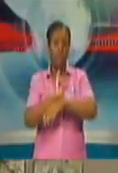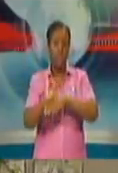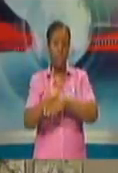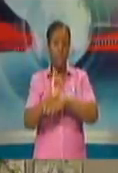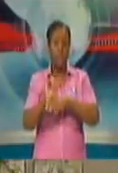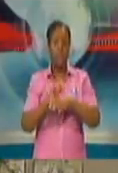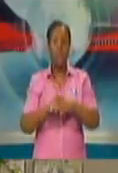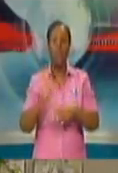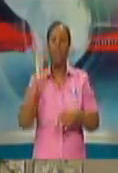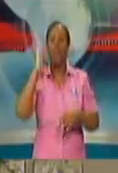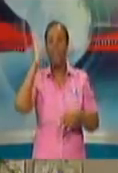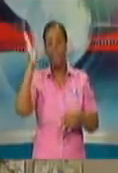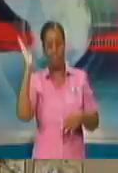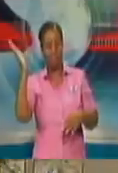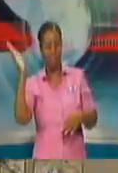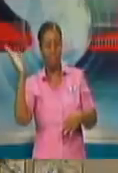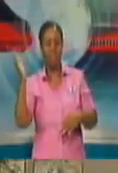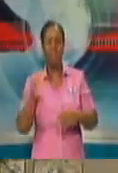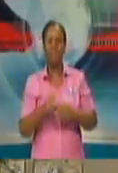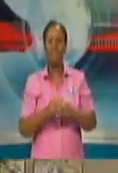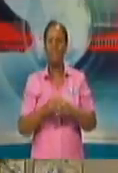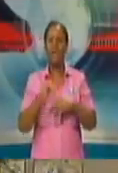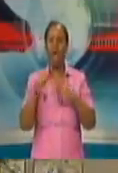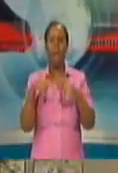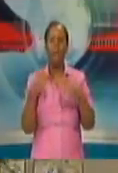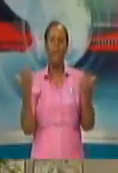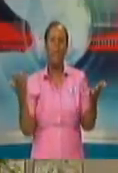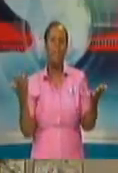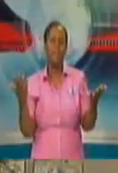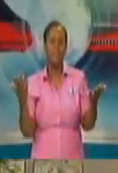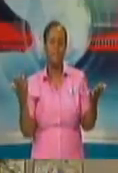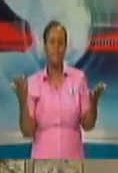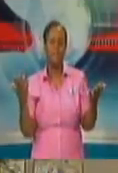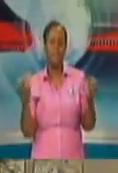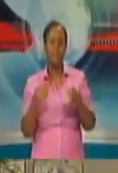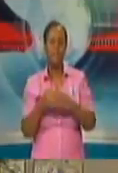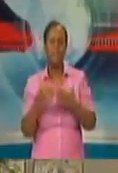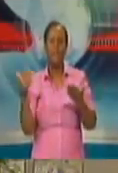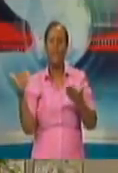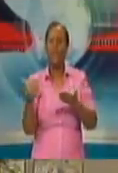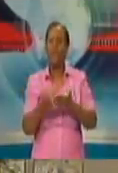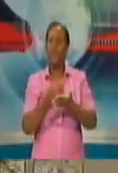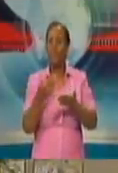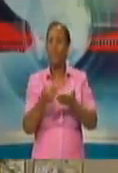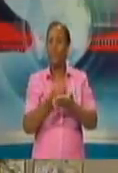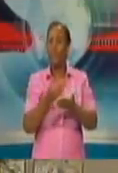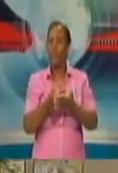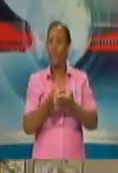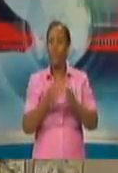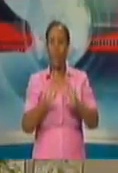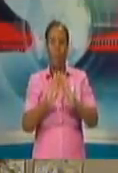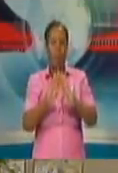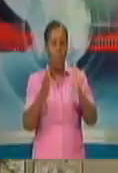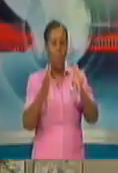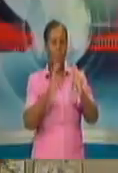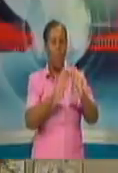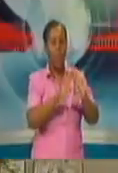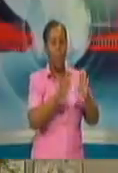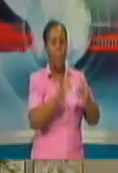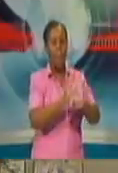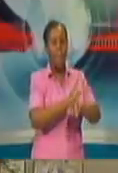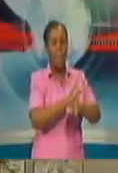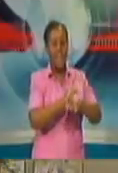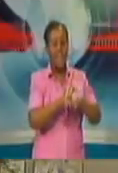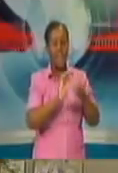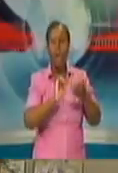will speak on the importance of the risk-based approach to the phased reopening of Trinidad and Tobago's economy to protect